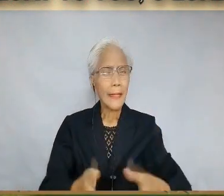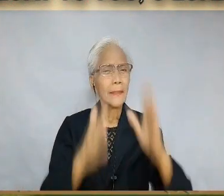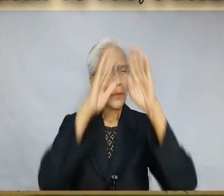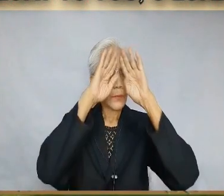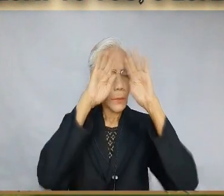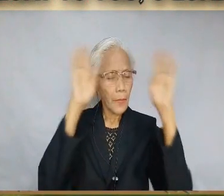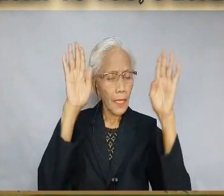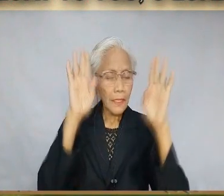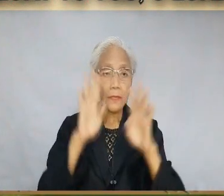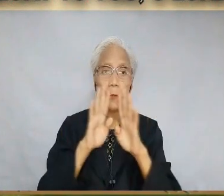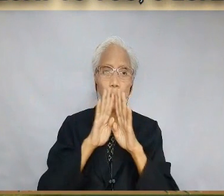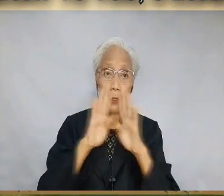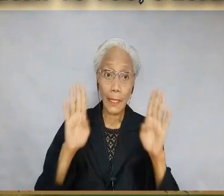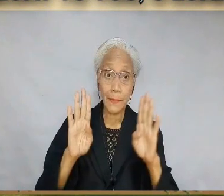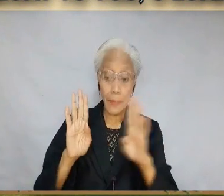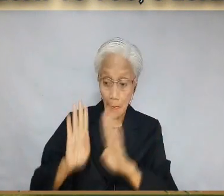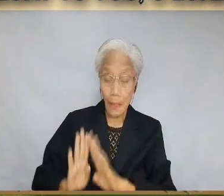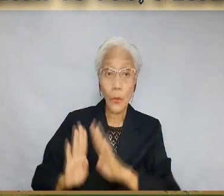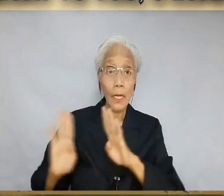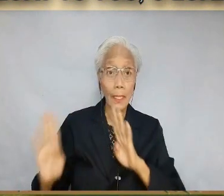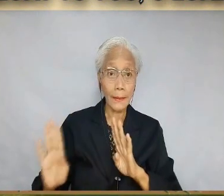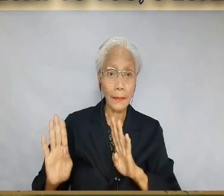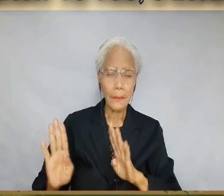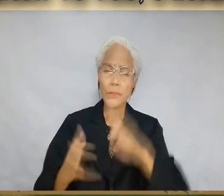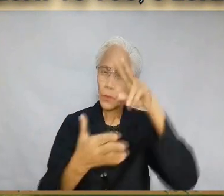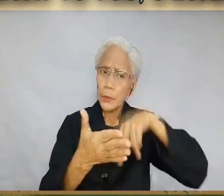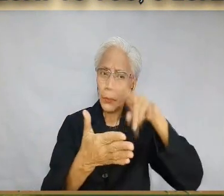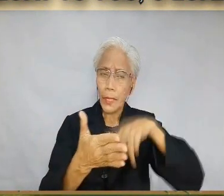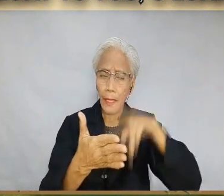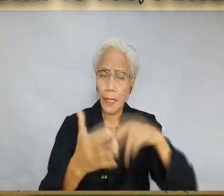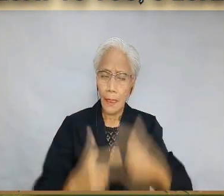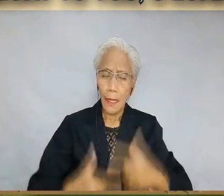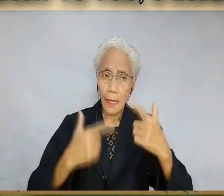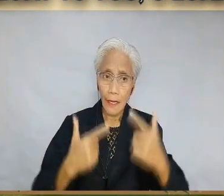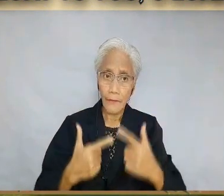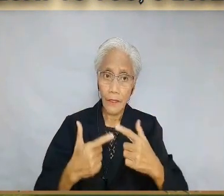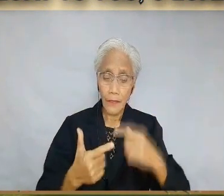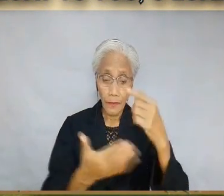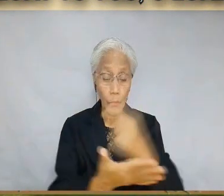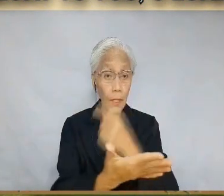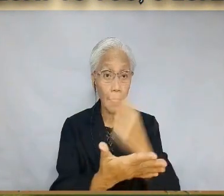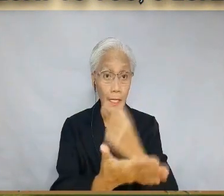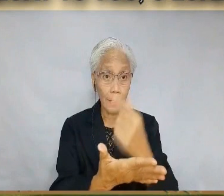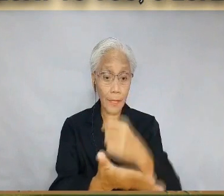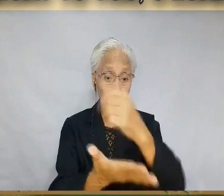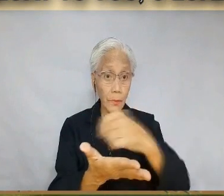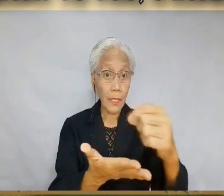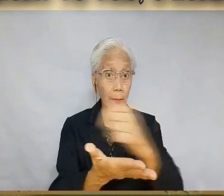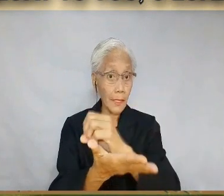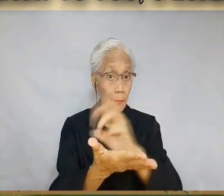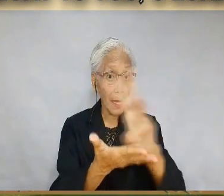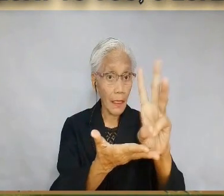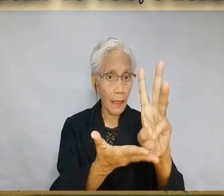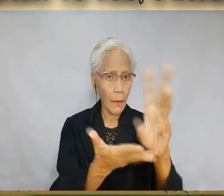Let us open our minds, open our lips, and open our hearts to the reading and the living of the Holy Gospel as written